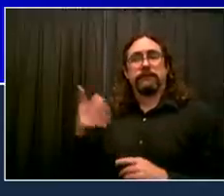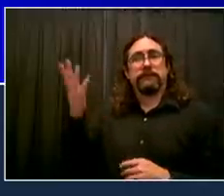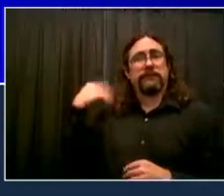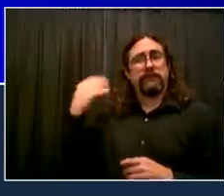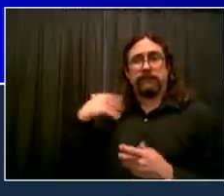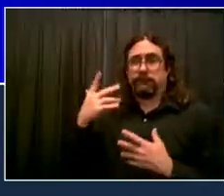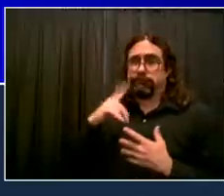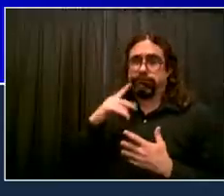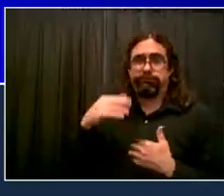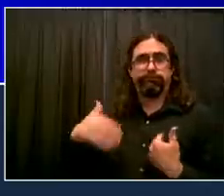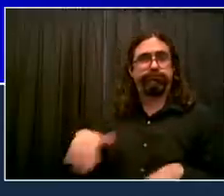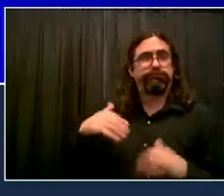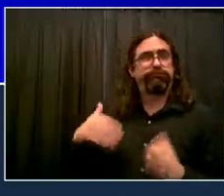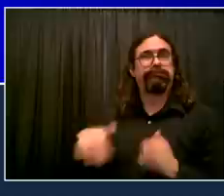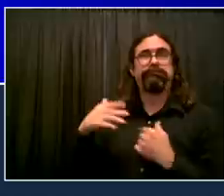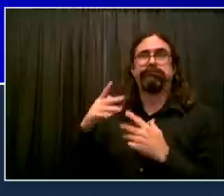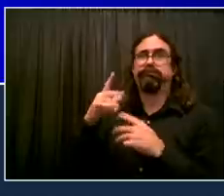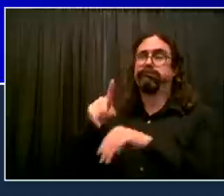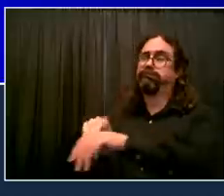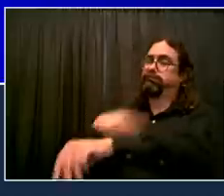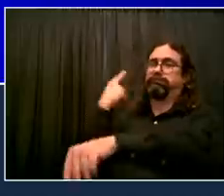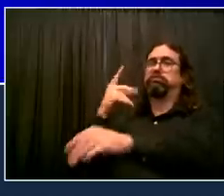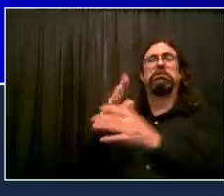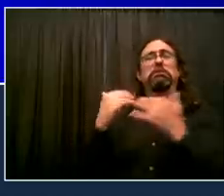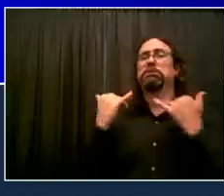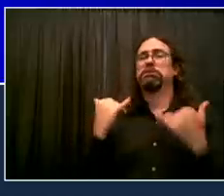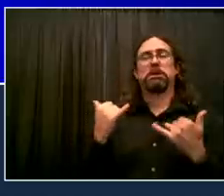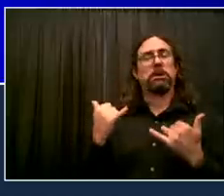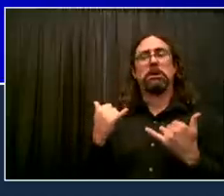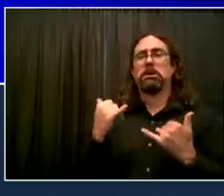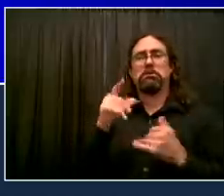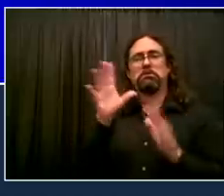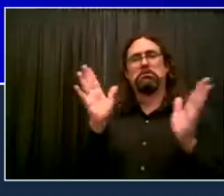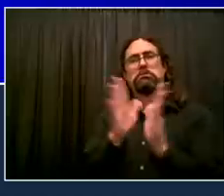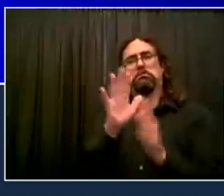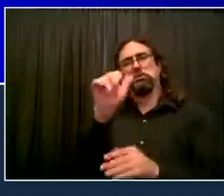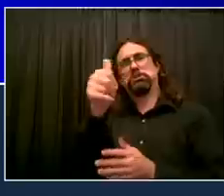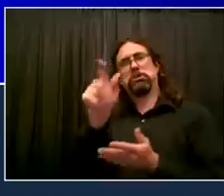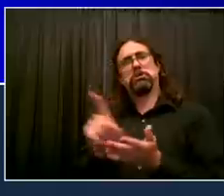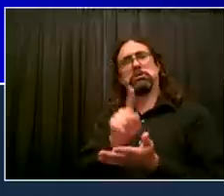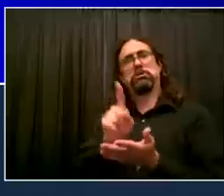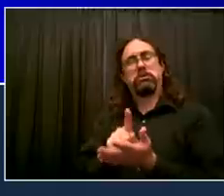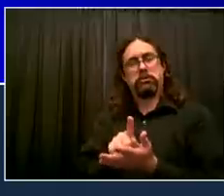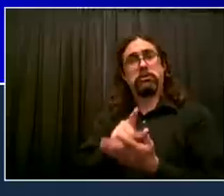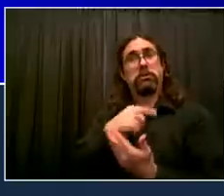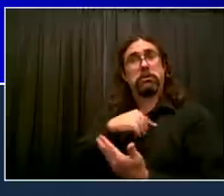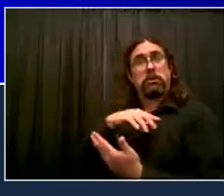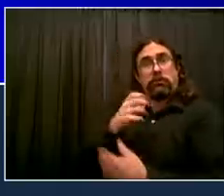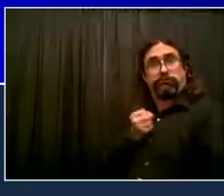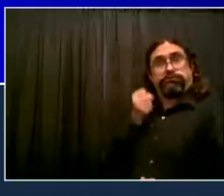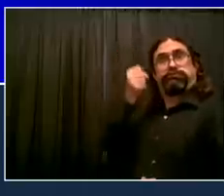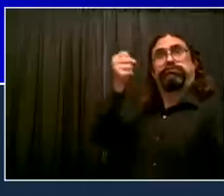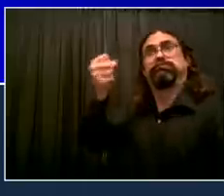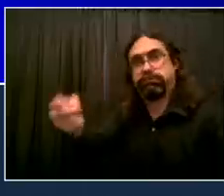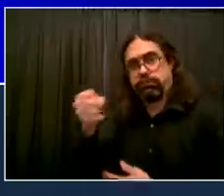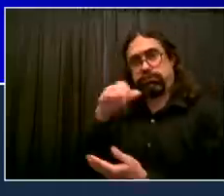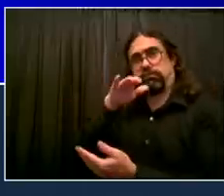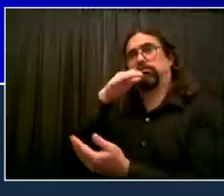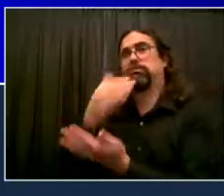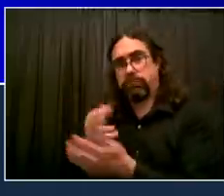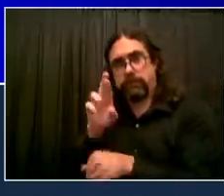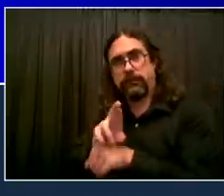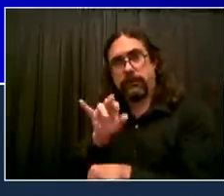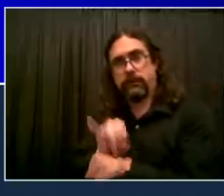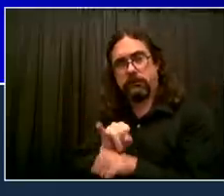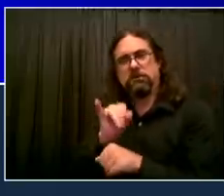We also are absolutely certain that we will end the triple shifts in the month of October. It never should have happened. There's a lot of reasons why